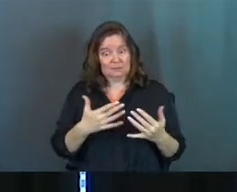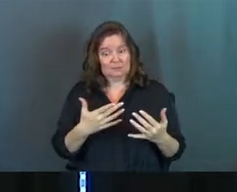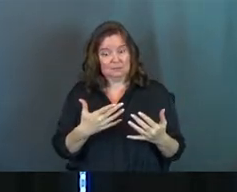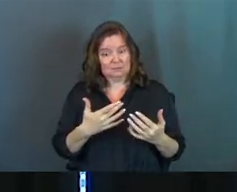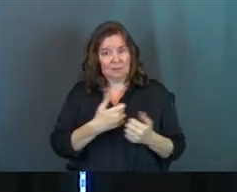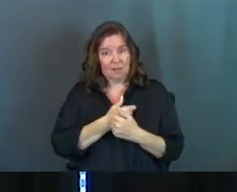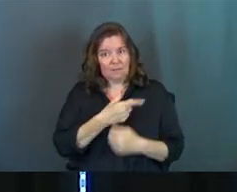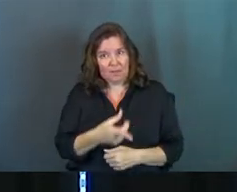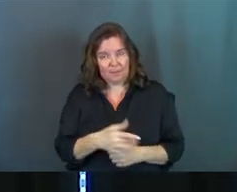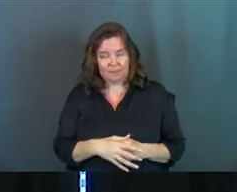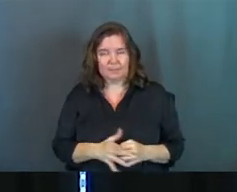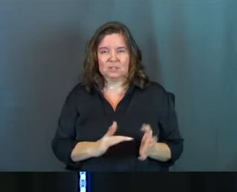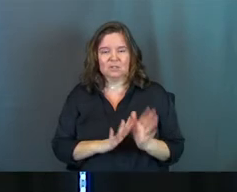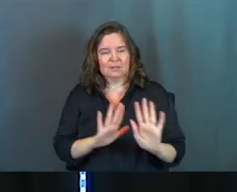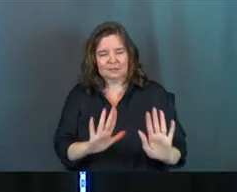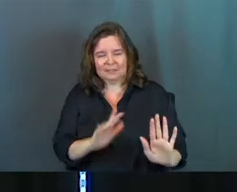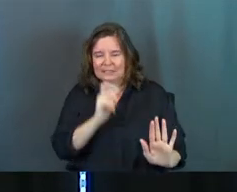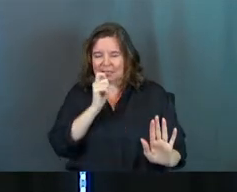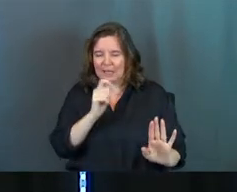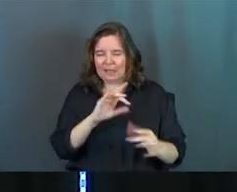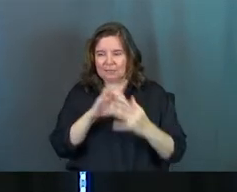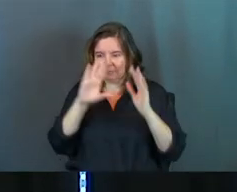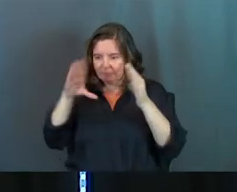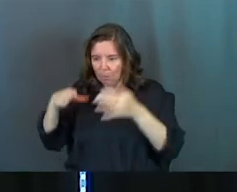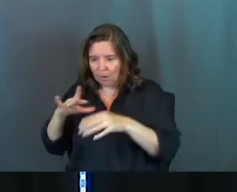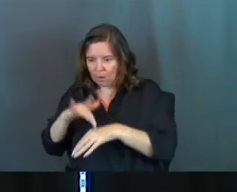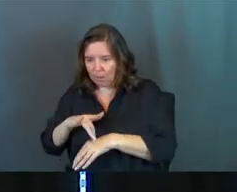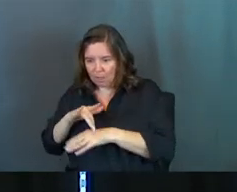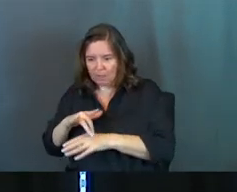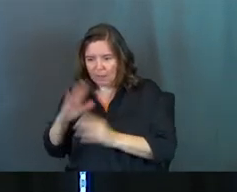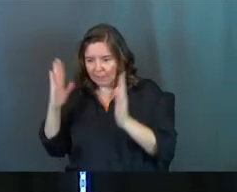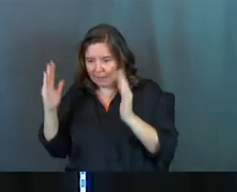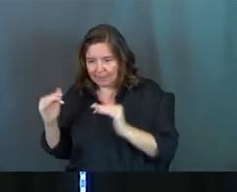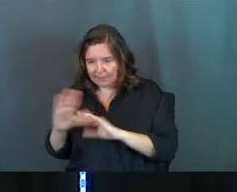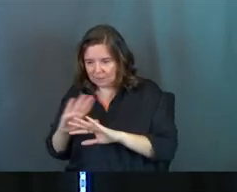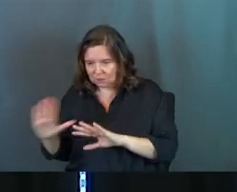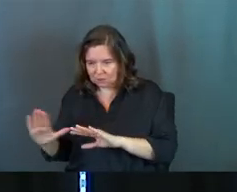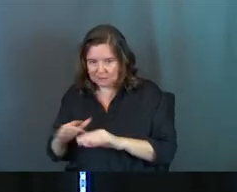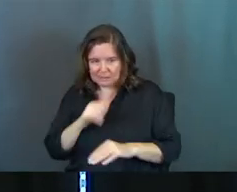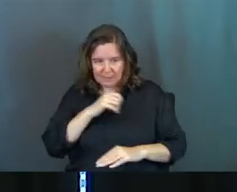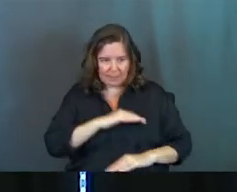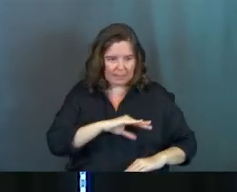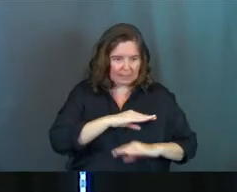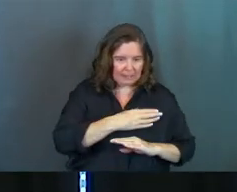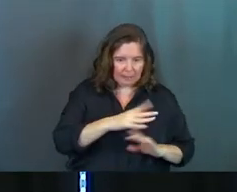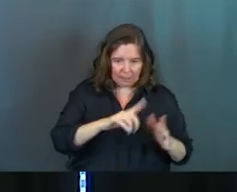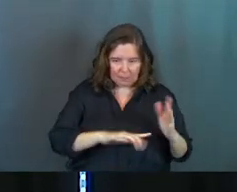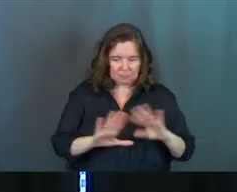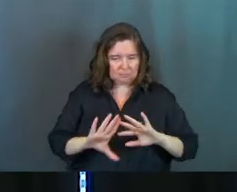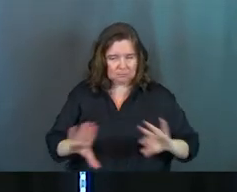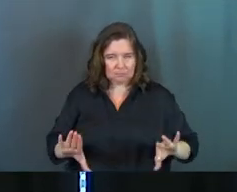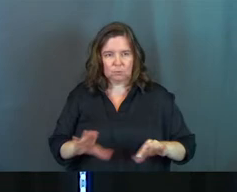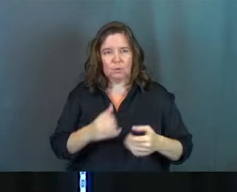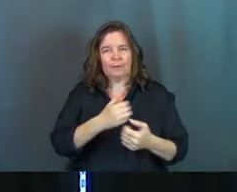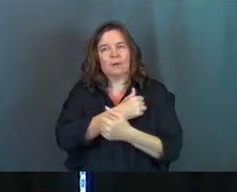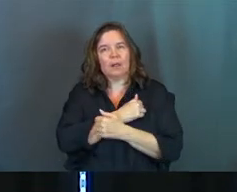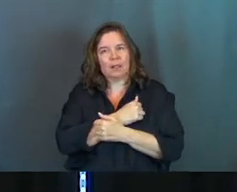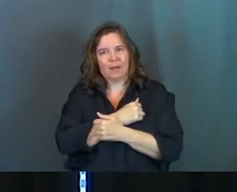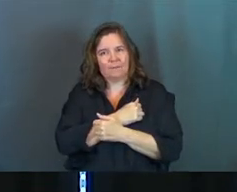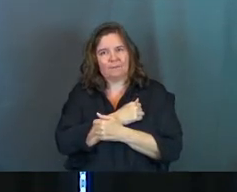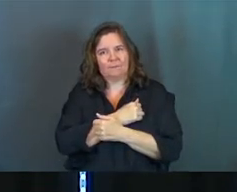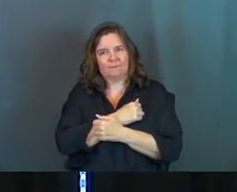so Jesus comes in and goes, have to understand, it's not about expectation. It's not about meeting this thing. You just got to love them,